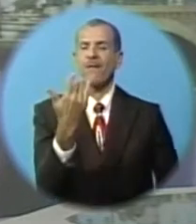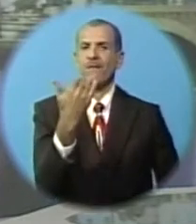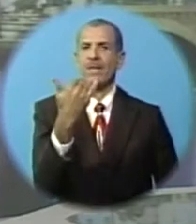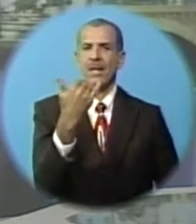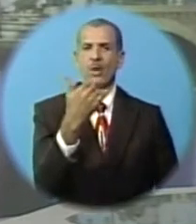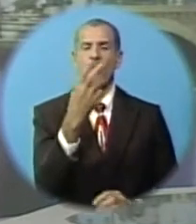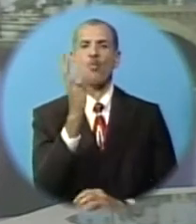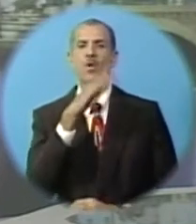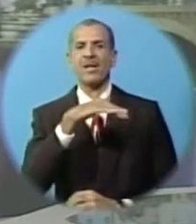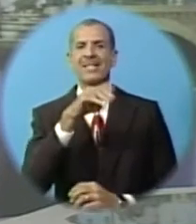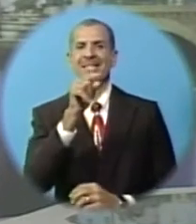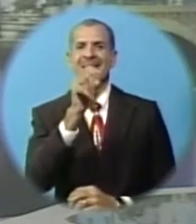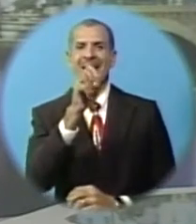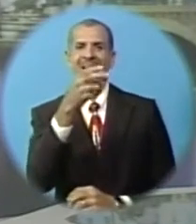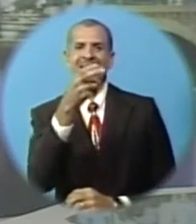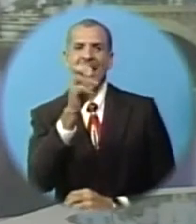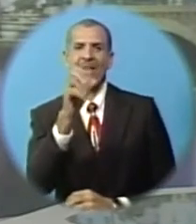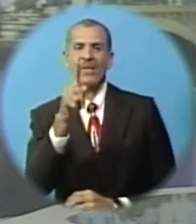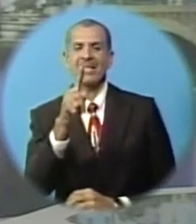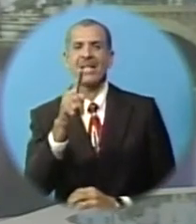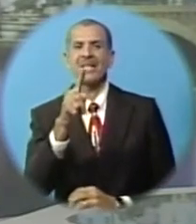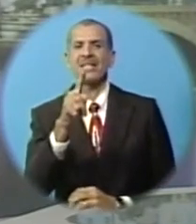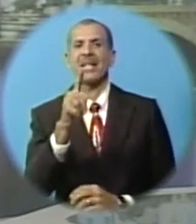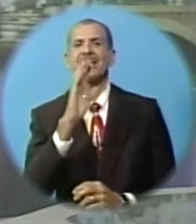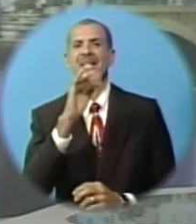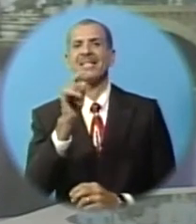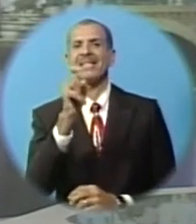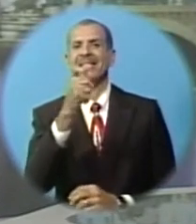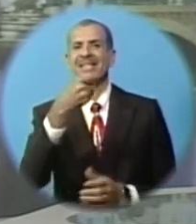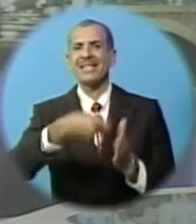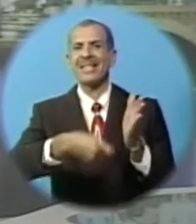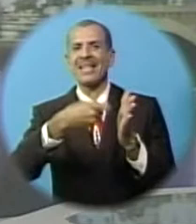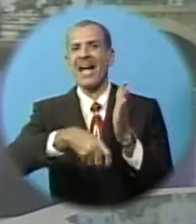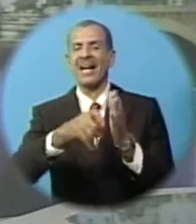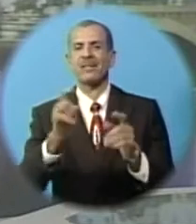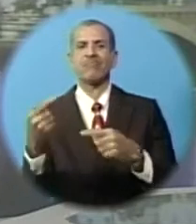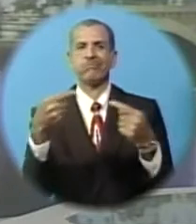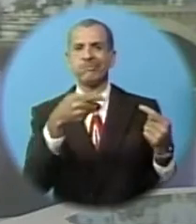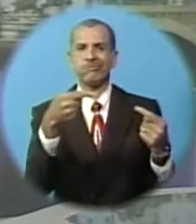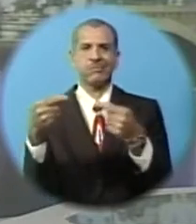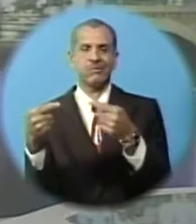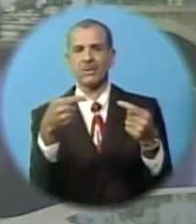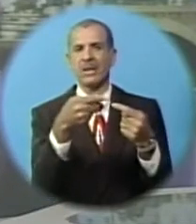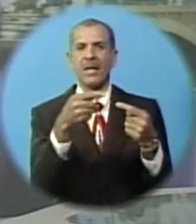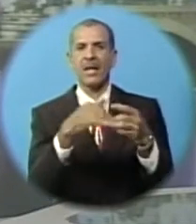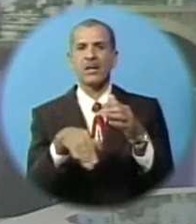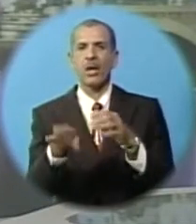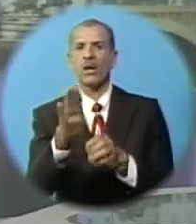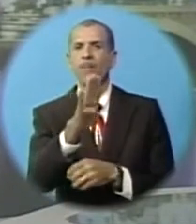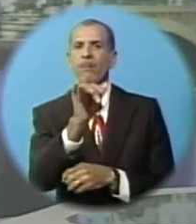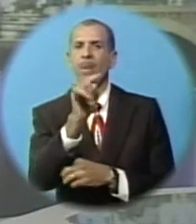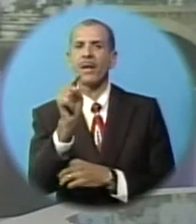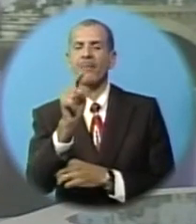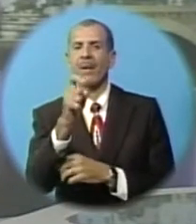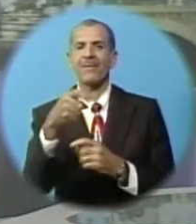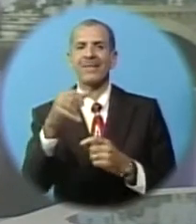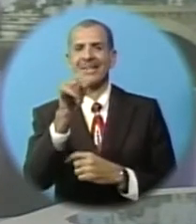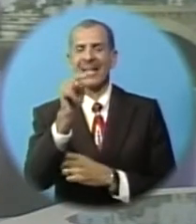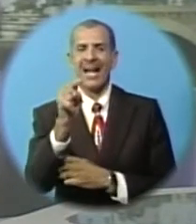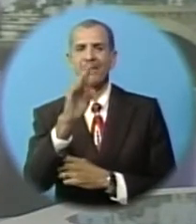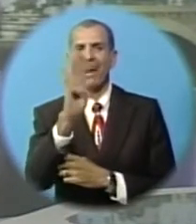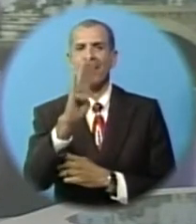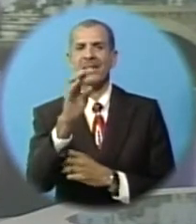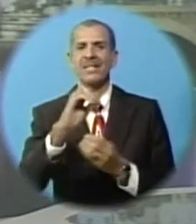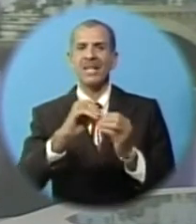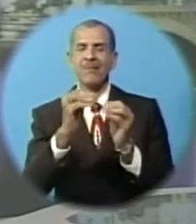tax havens in a report entitled Tax Battles – The Dangerous Global Waste to the Bottom on Corporate Tax. Barbados is listed